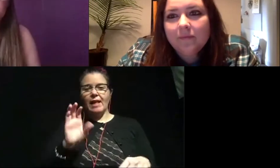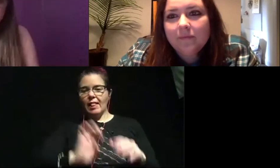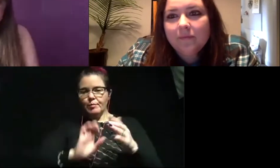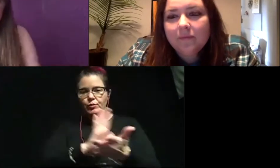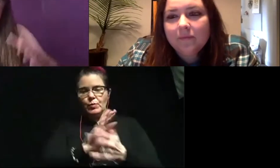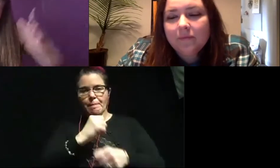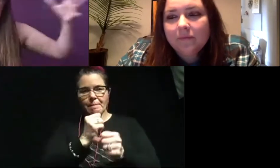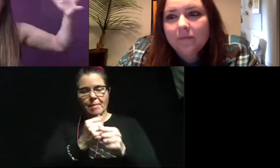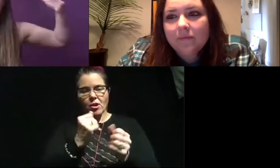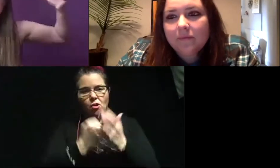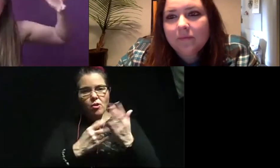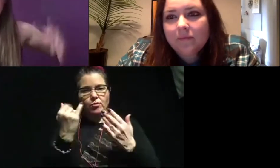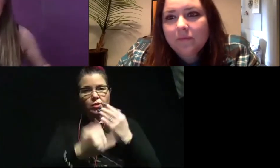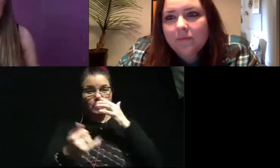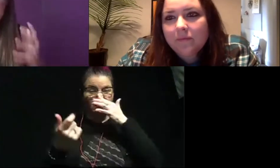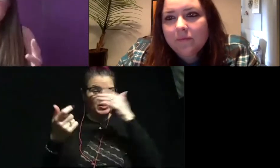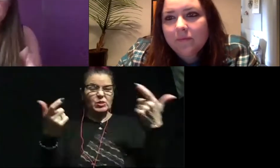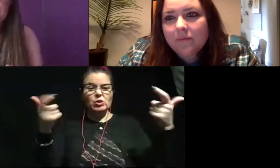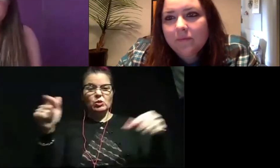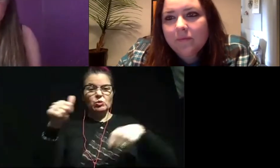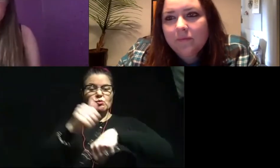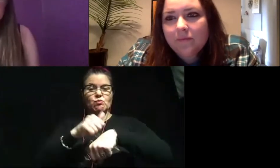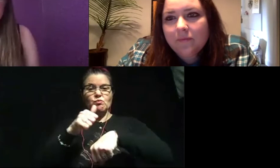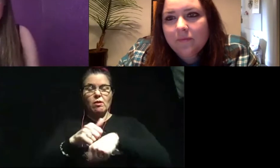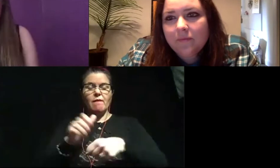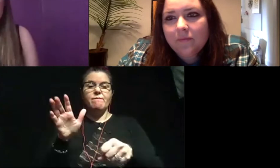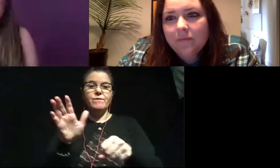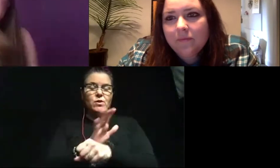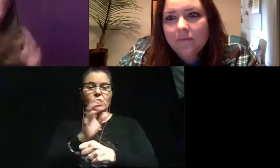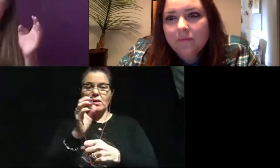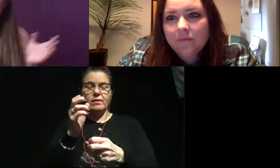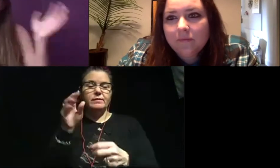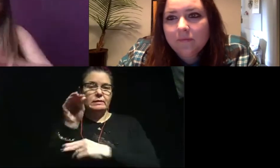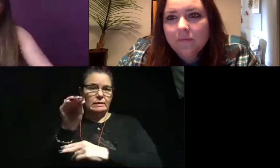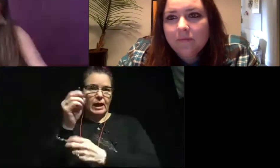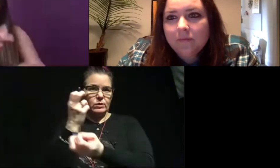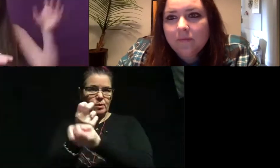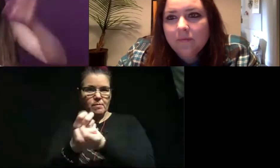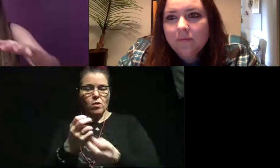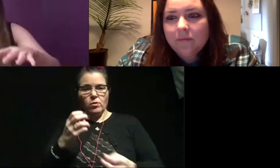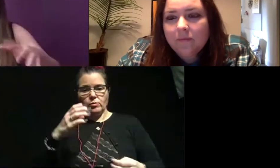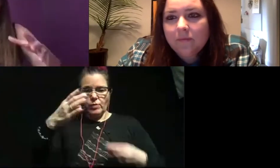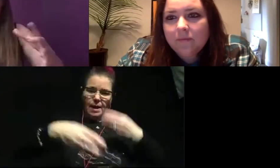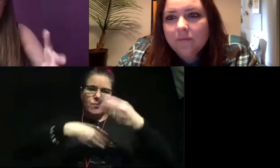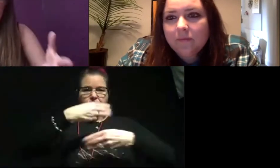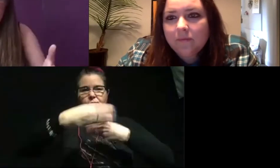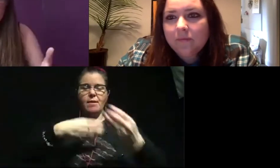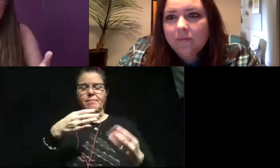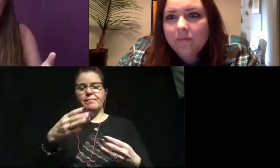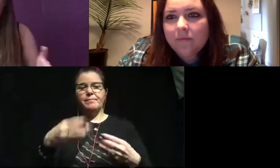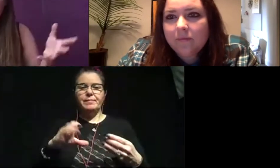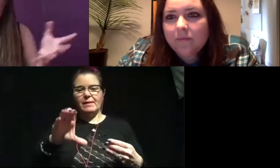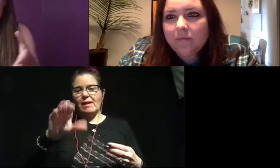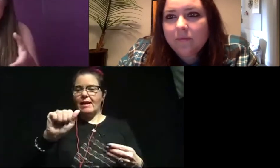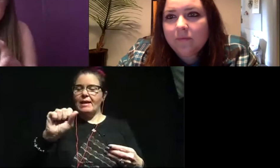So what you do is you take this massive rock filled with dinosaur bones. Okay. And you just wrap it up in this plaster cast.